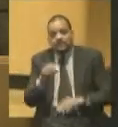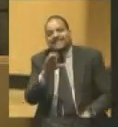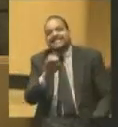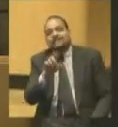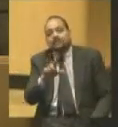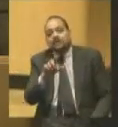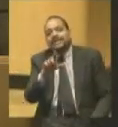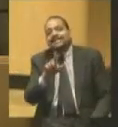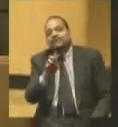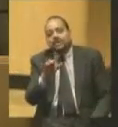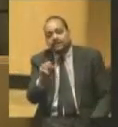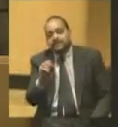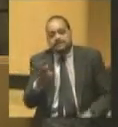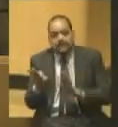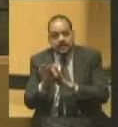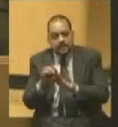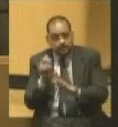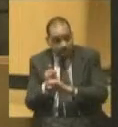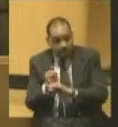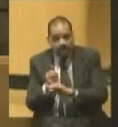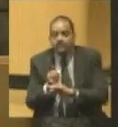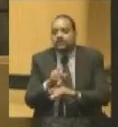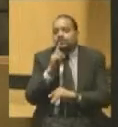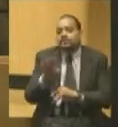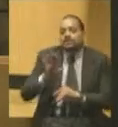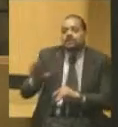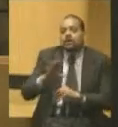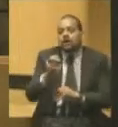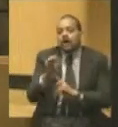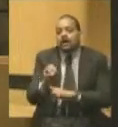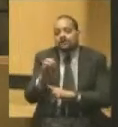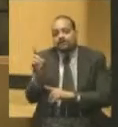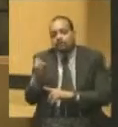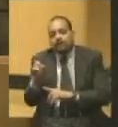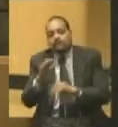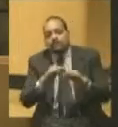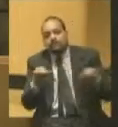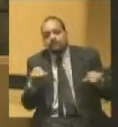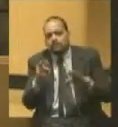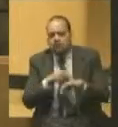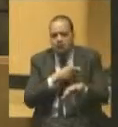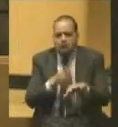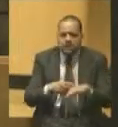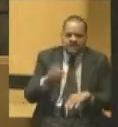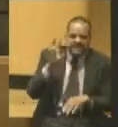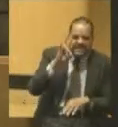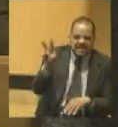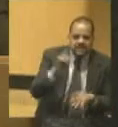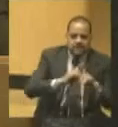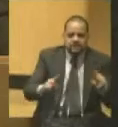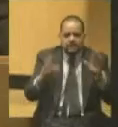The Ohio Democratic platform was long. And it included seven paragraphs specifically